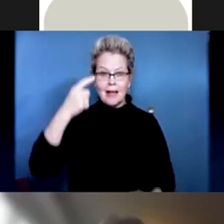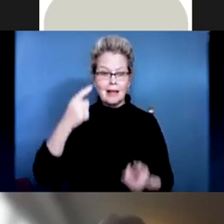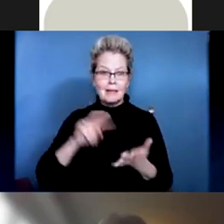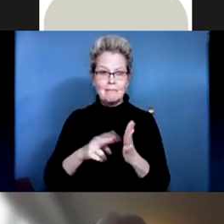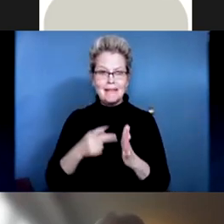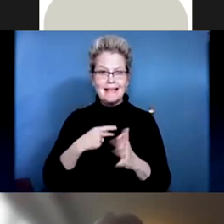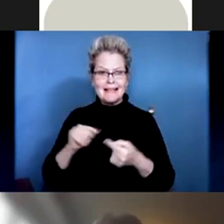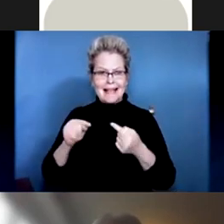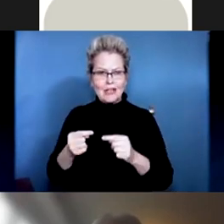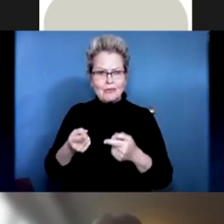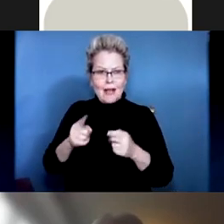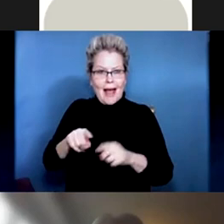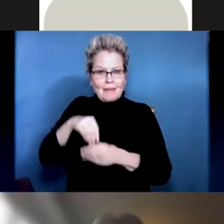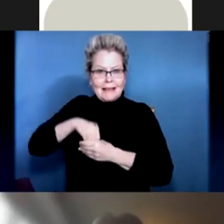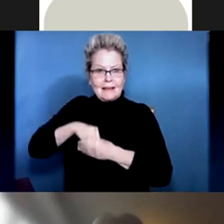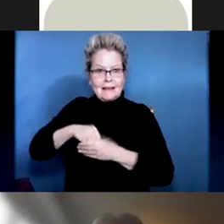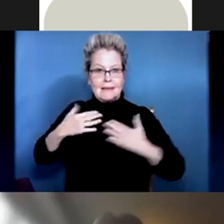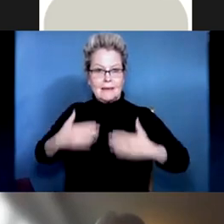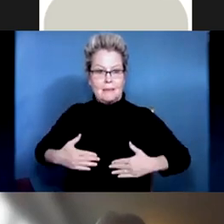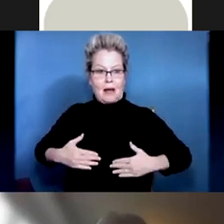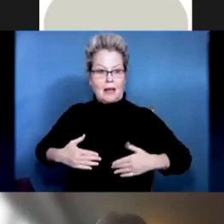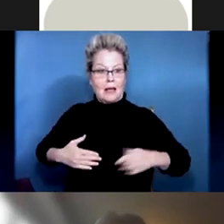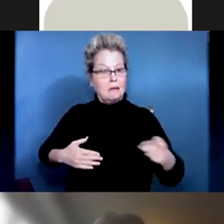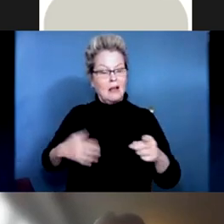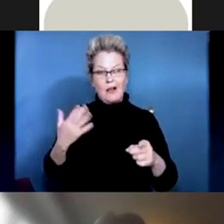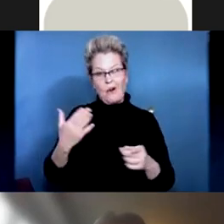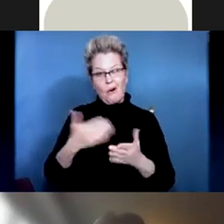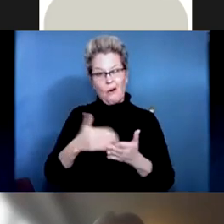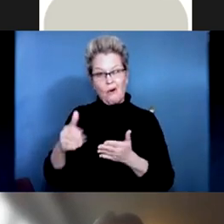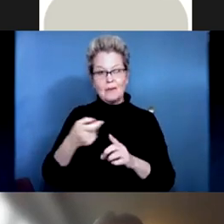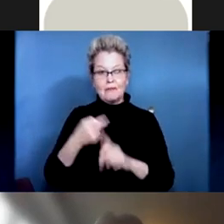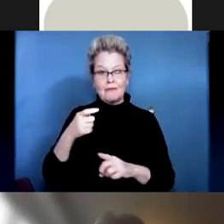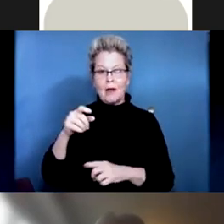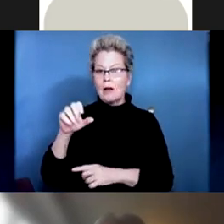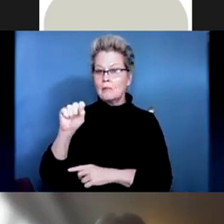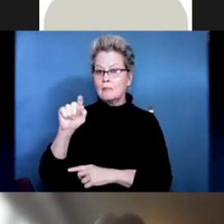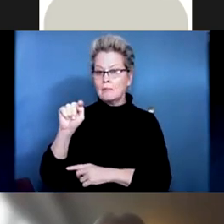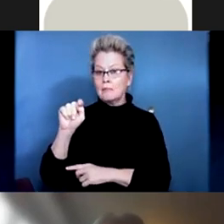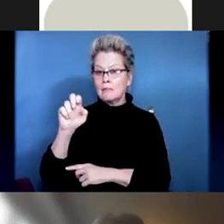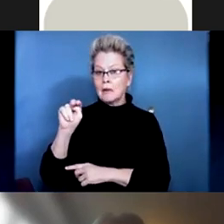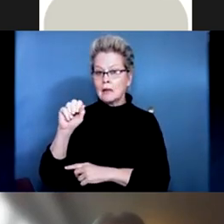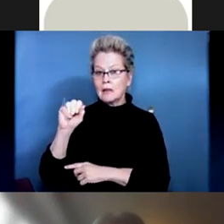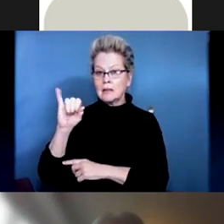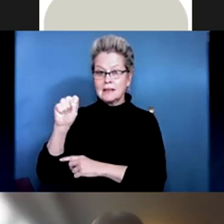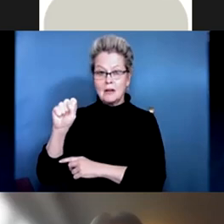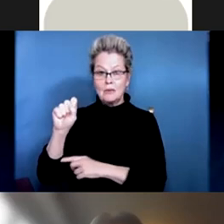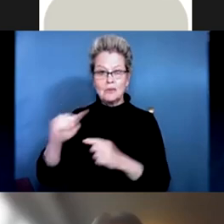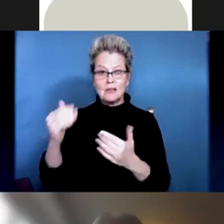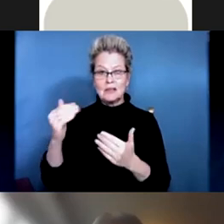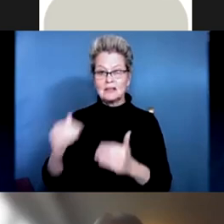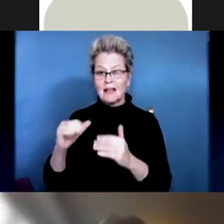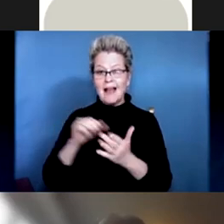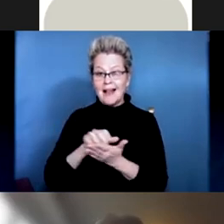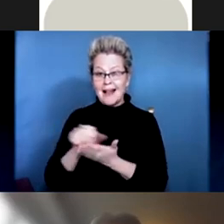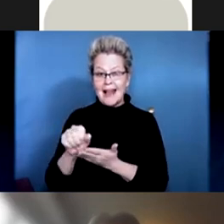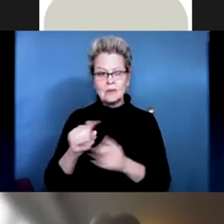Most common causes are spinal stenosis and cancer of some type. And then as well as infections or other